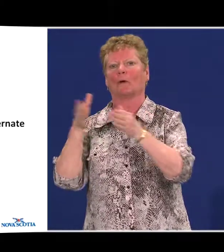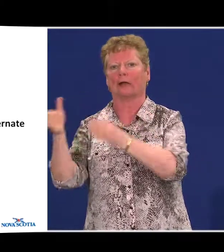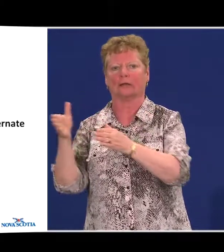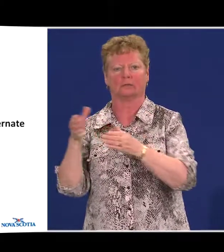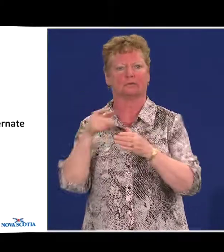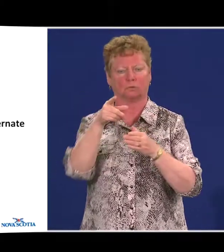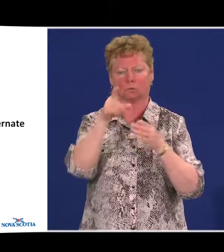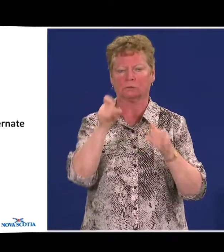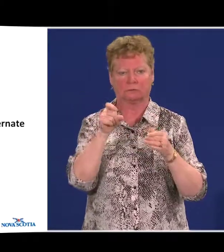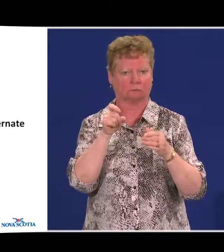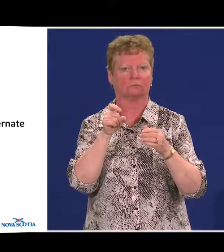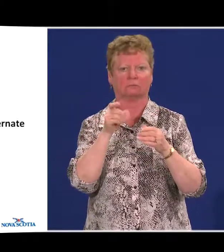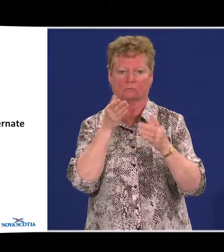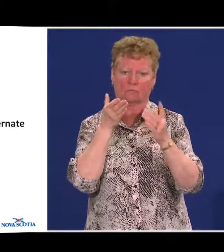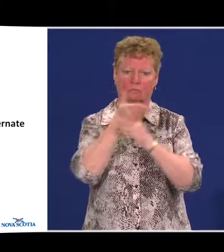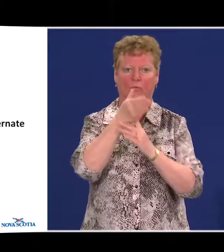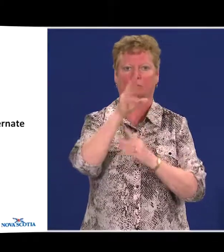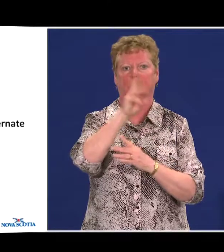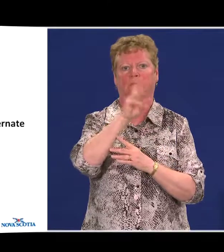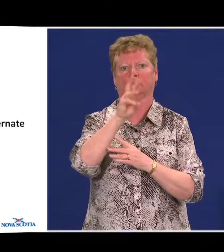alternate formats on our website.